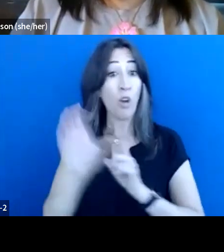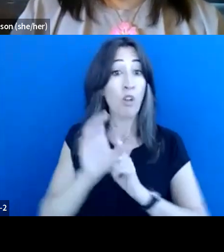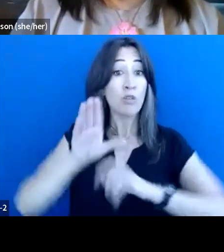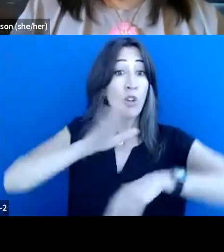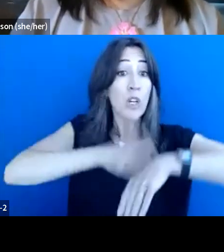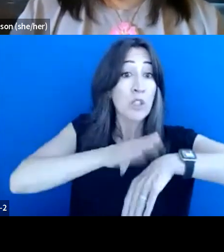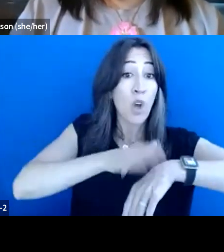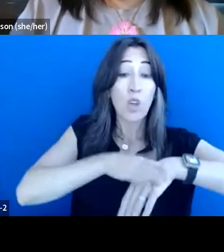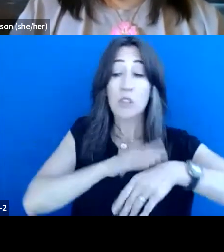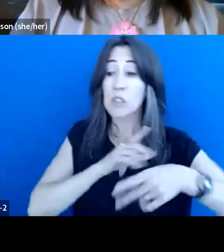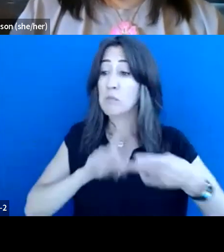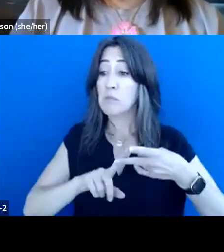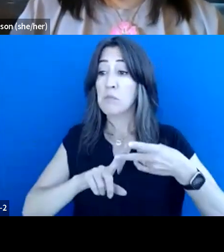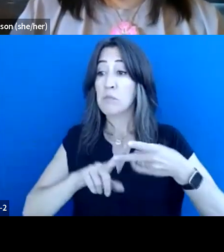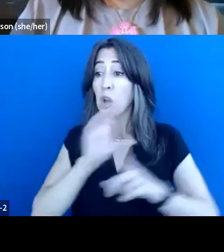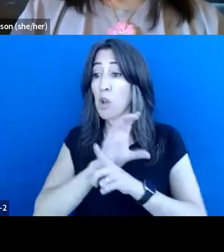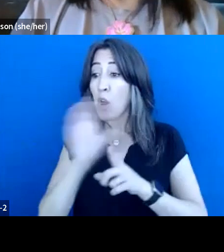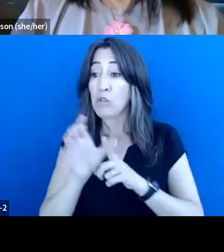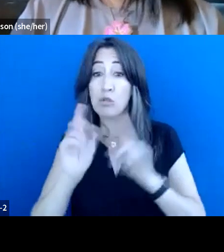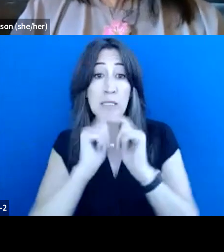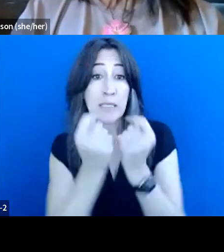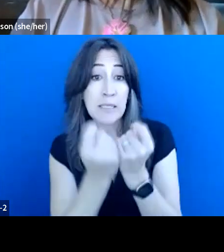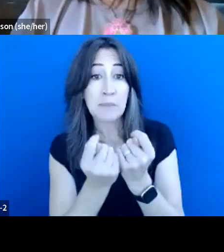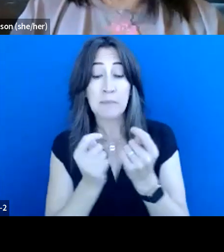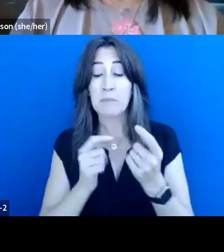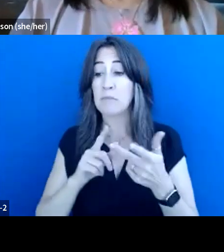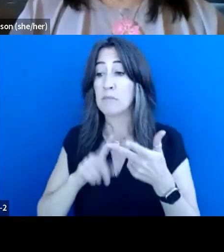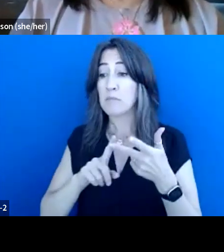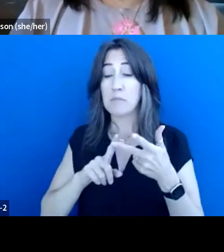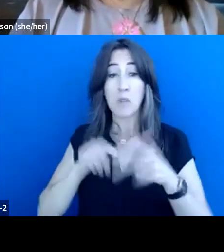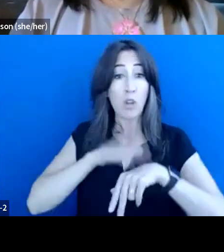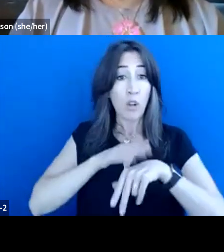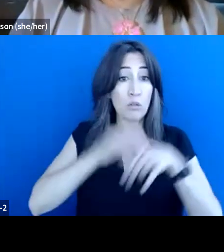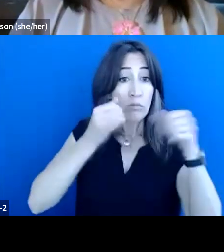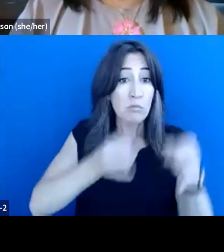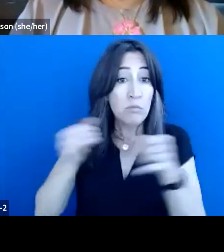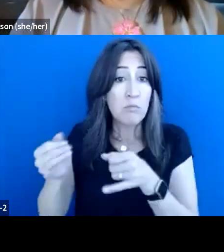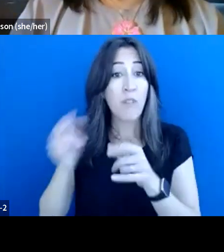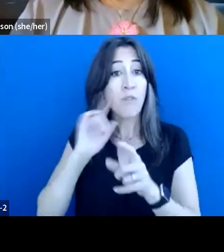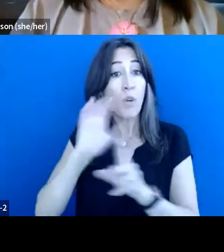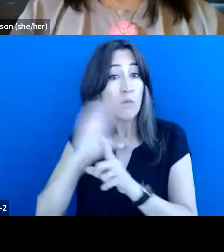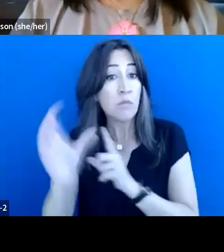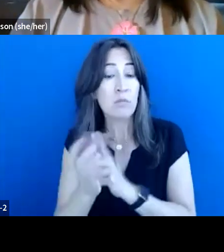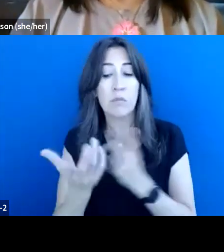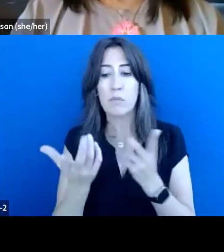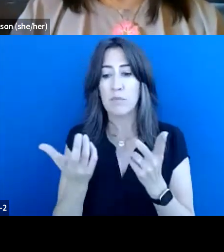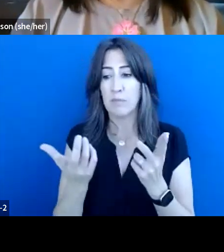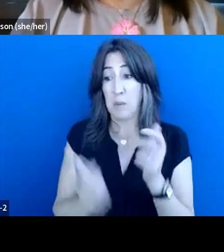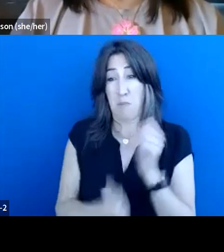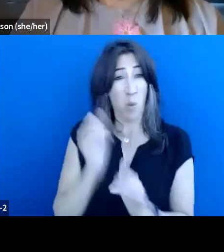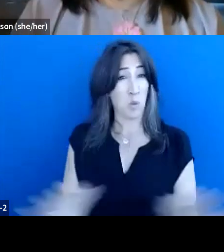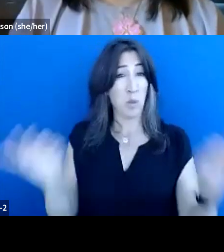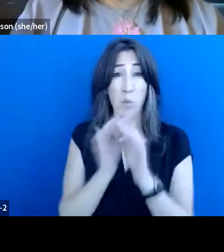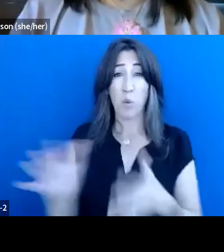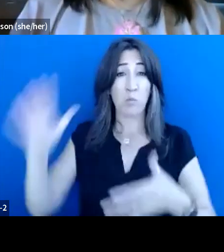consultant team? Um, and more importantly, uh, establishing a safe place. You know, there,